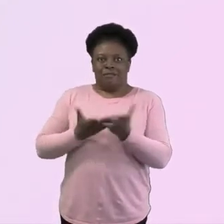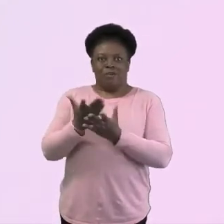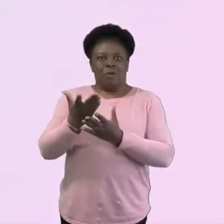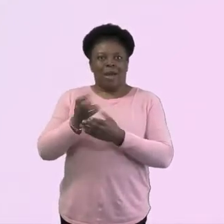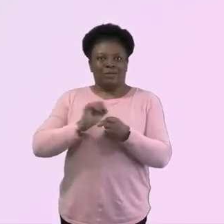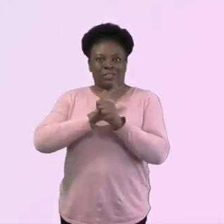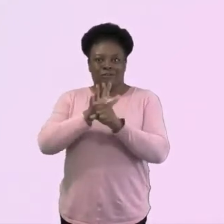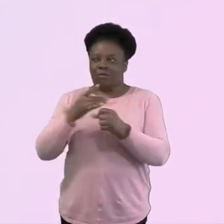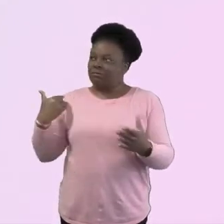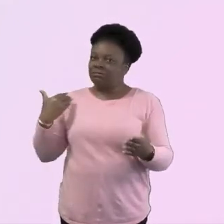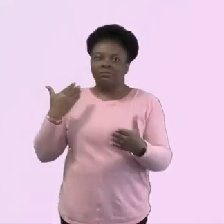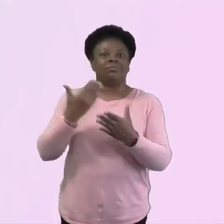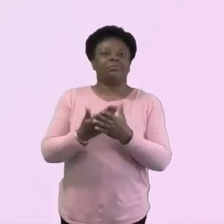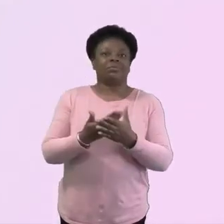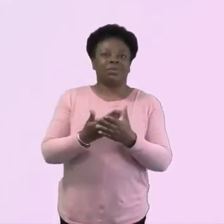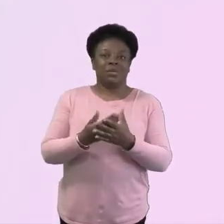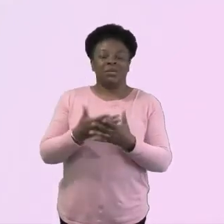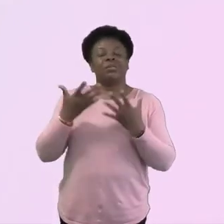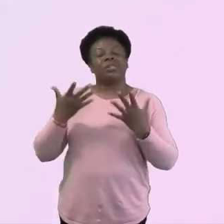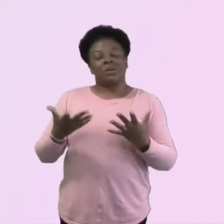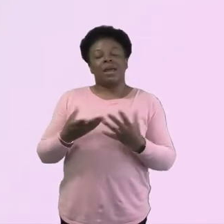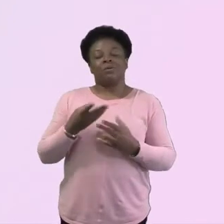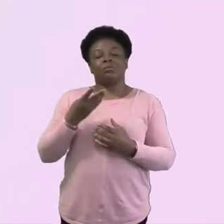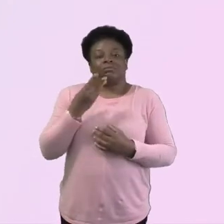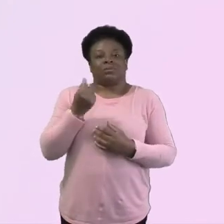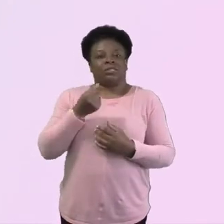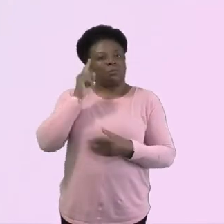So let's hear from some of some experiences.